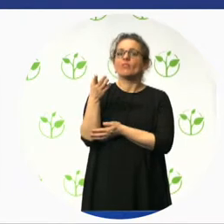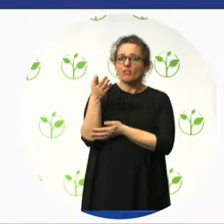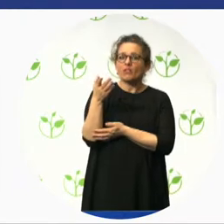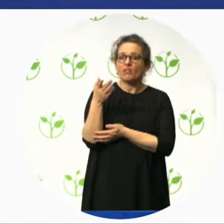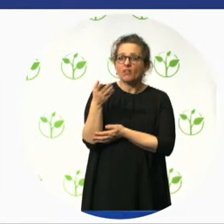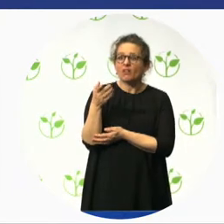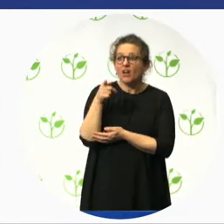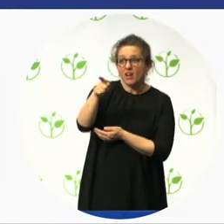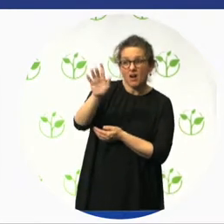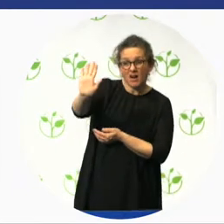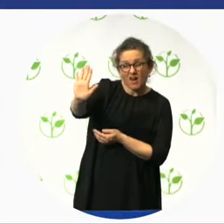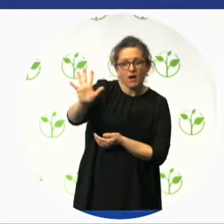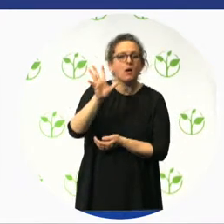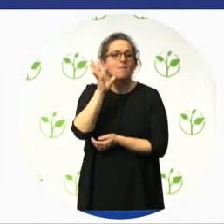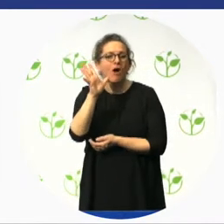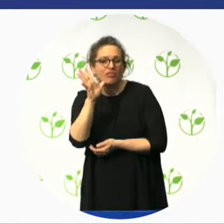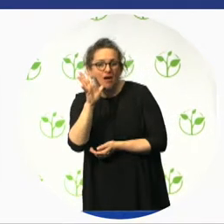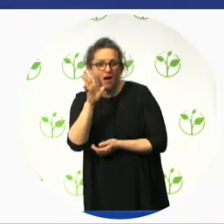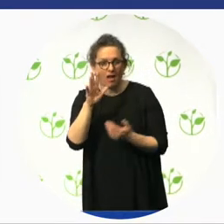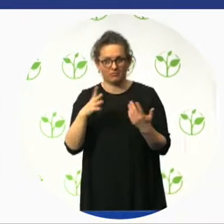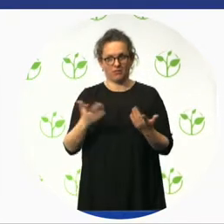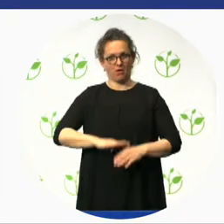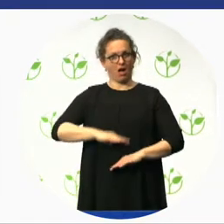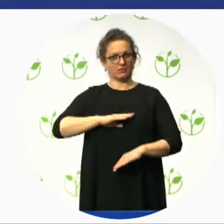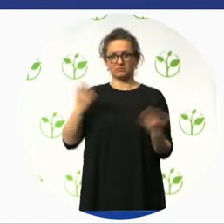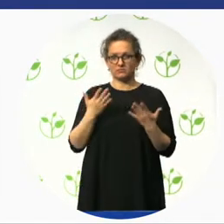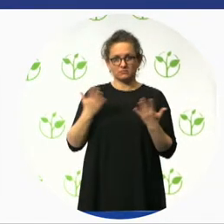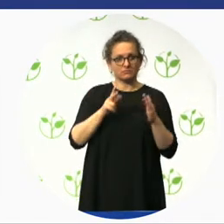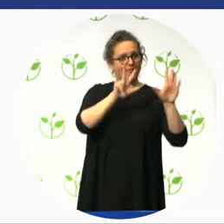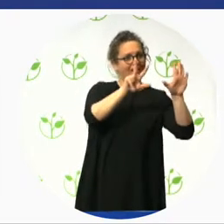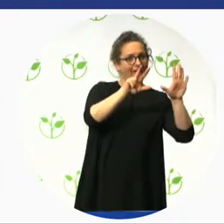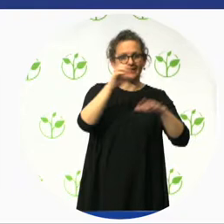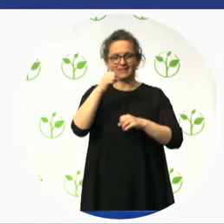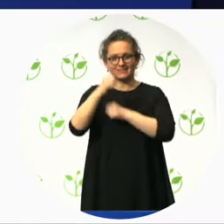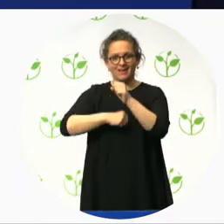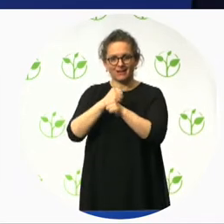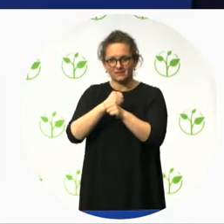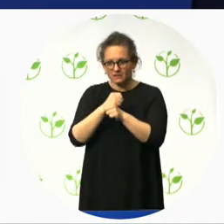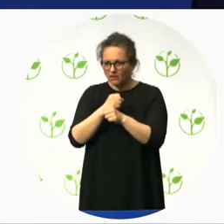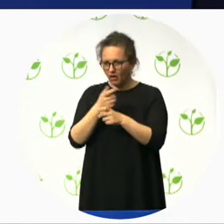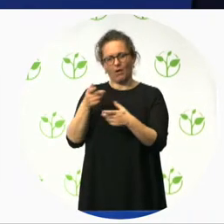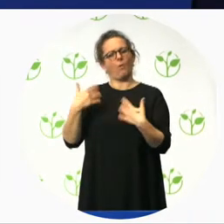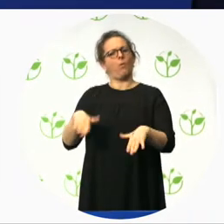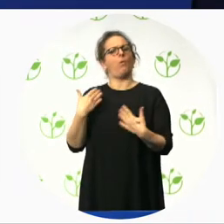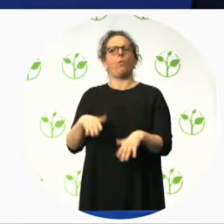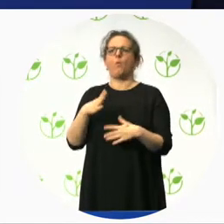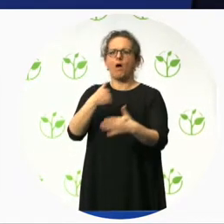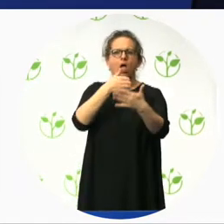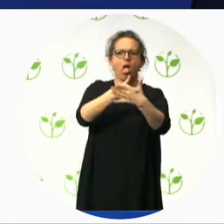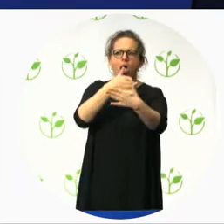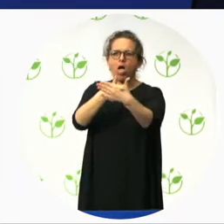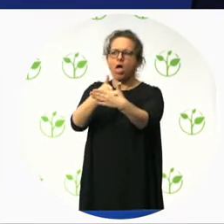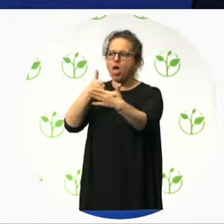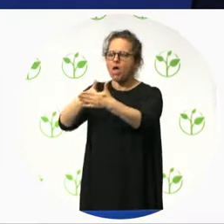Has trouble getting around, but refuses to use a mobility aid. Can't really see all that well, and as Brad would like to say, can't hear